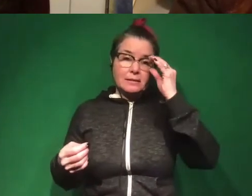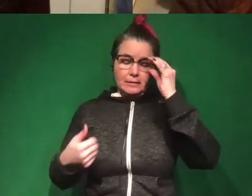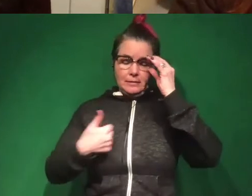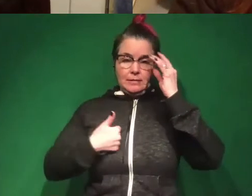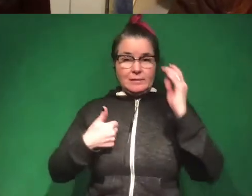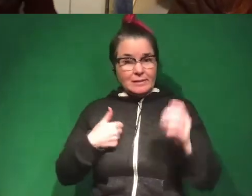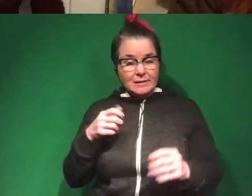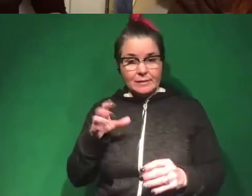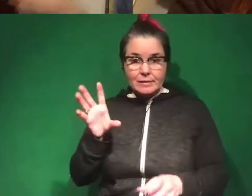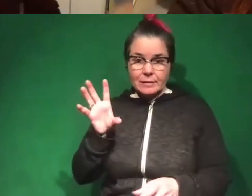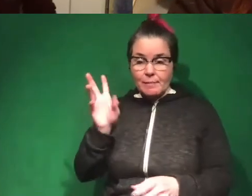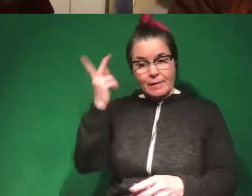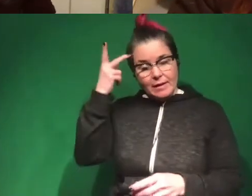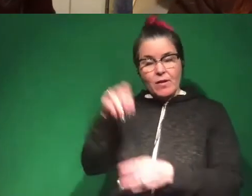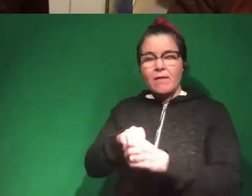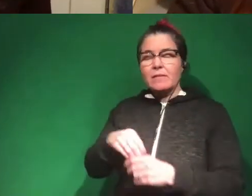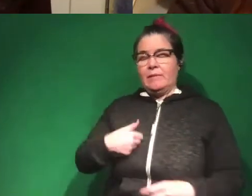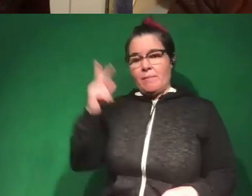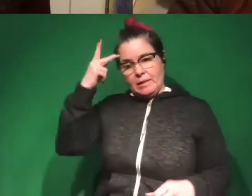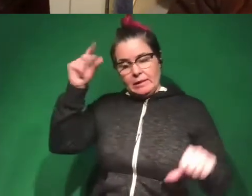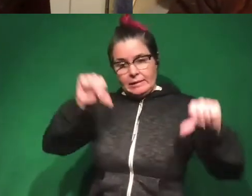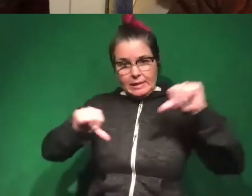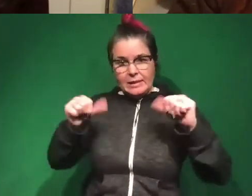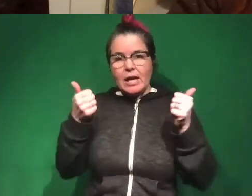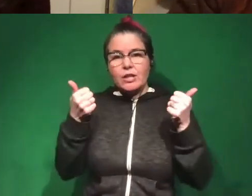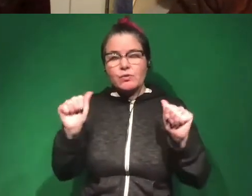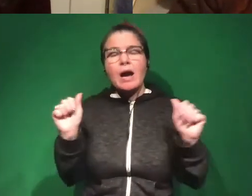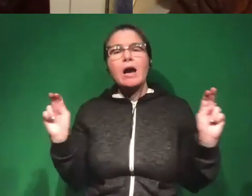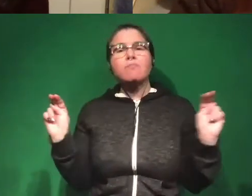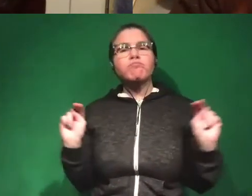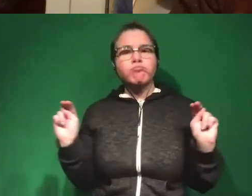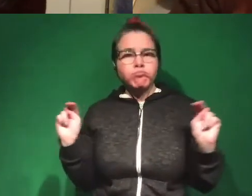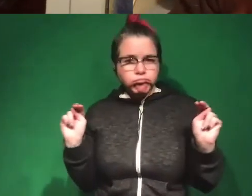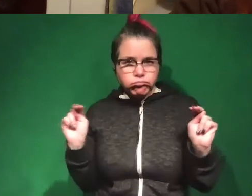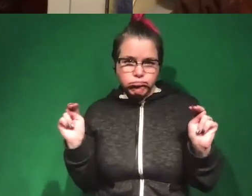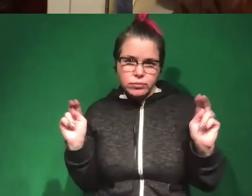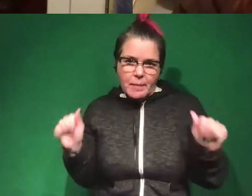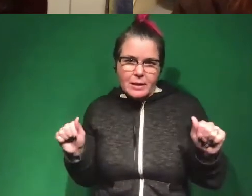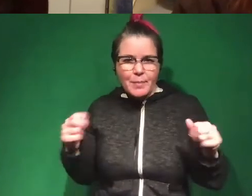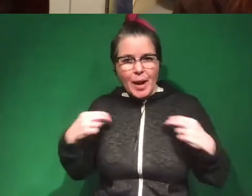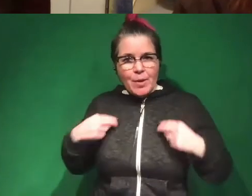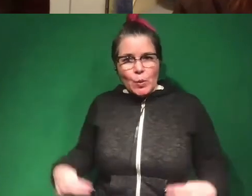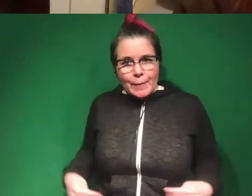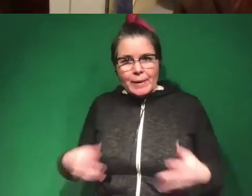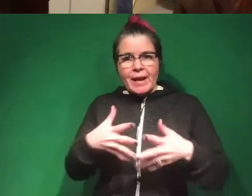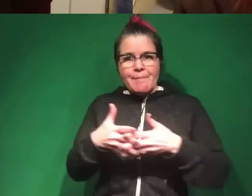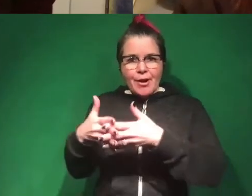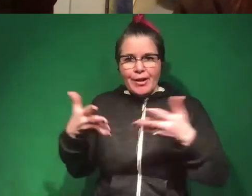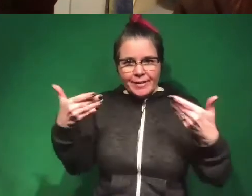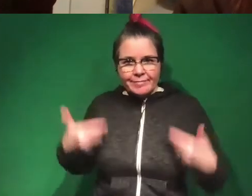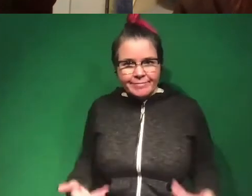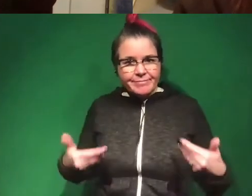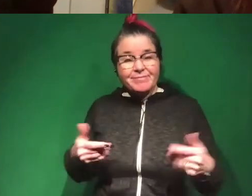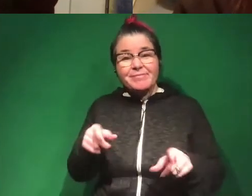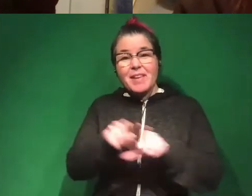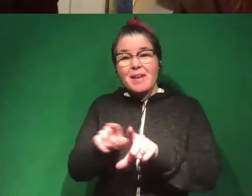involved. So, so as a political scientist, I, I try to be as nonpartisan as I possibly can as a human and as an American, uh, I am